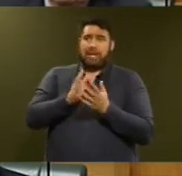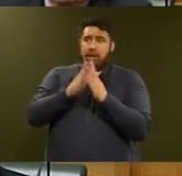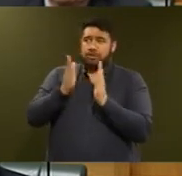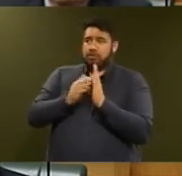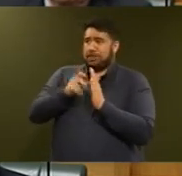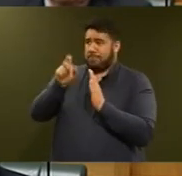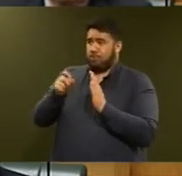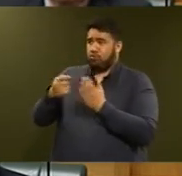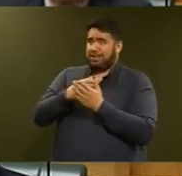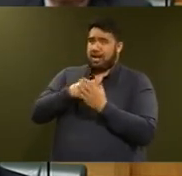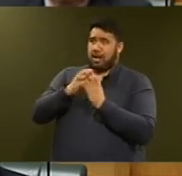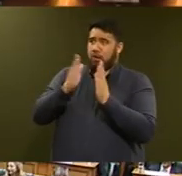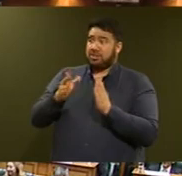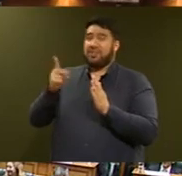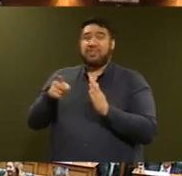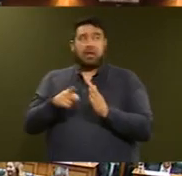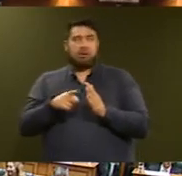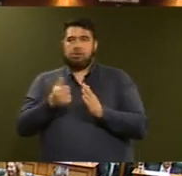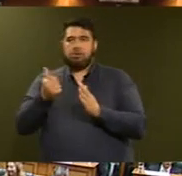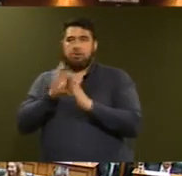leasing out their properties on Air B&B.